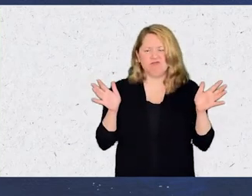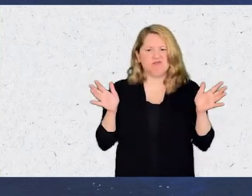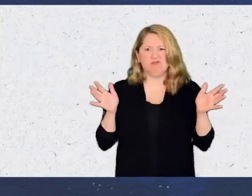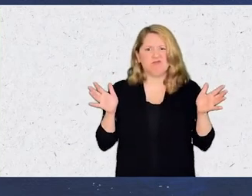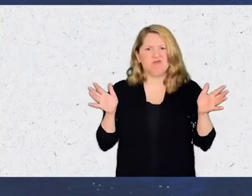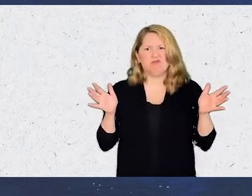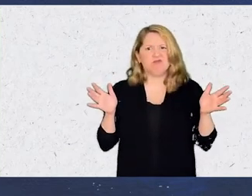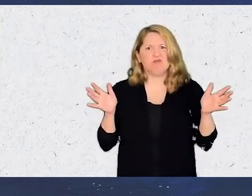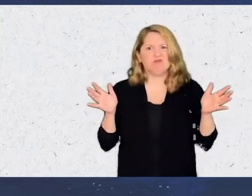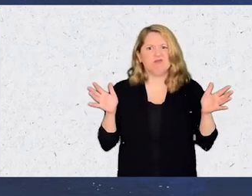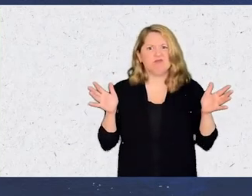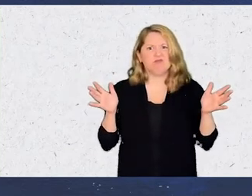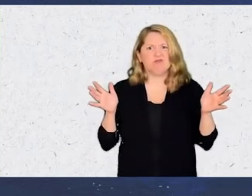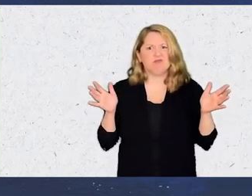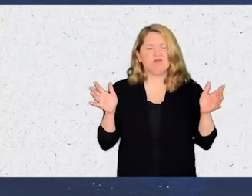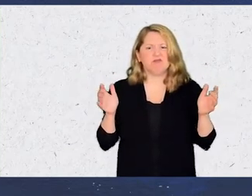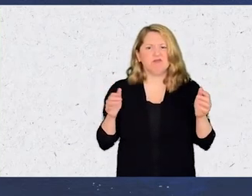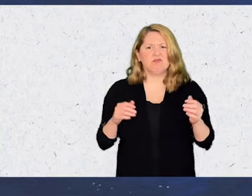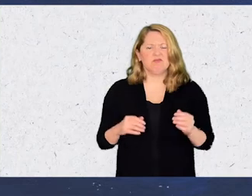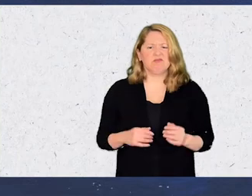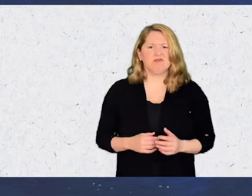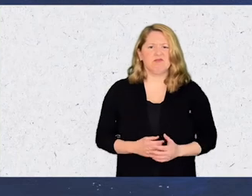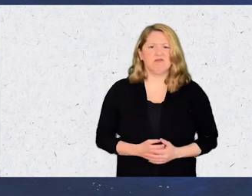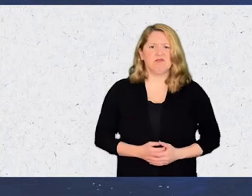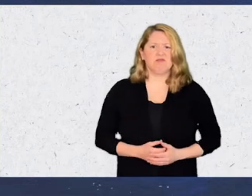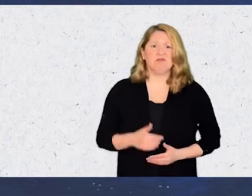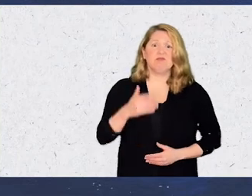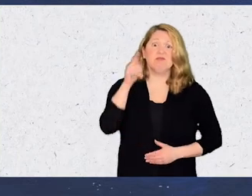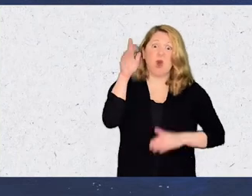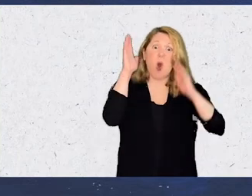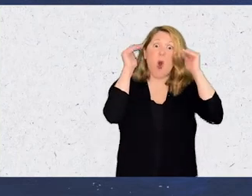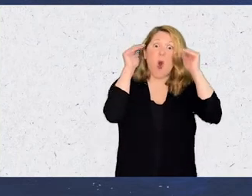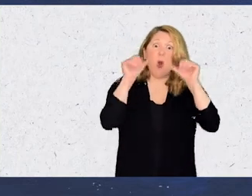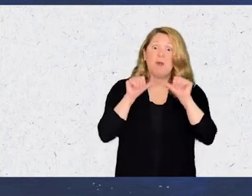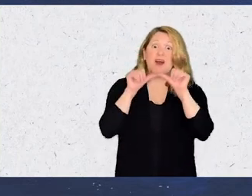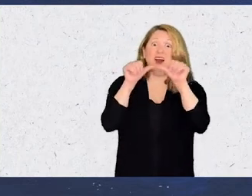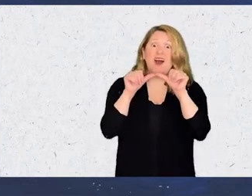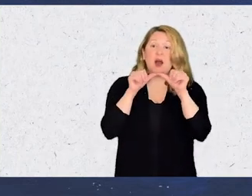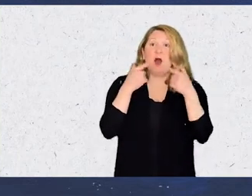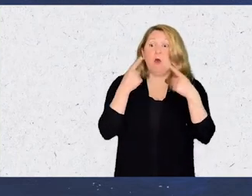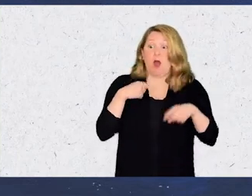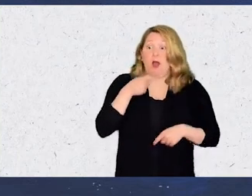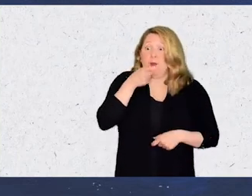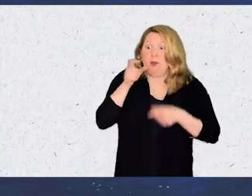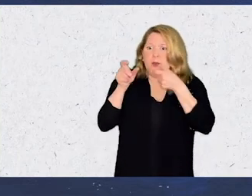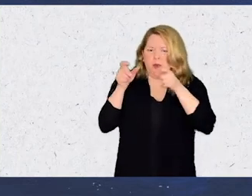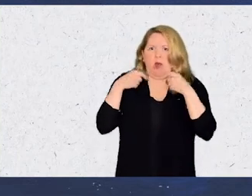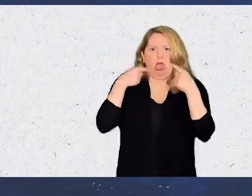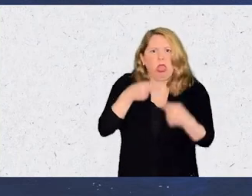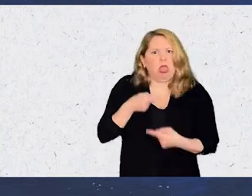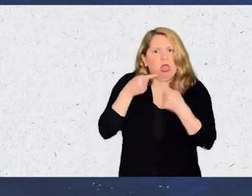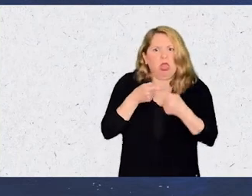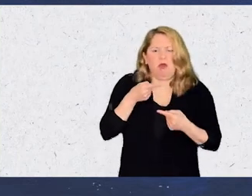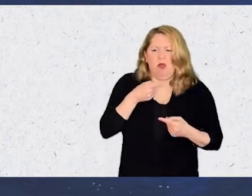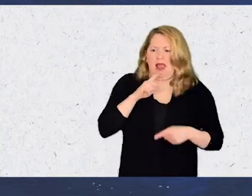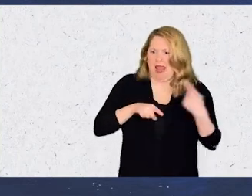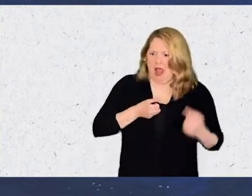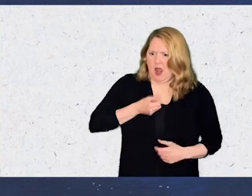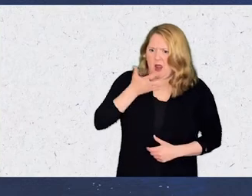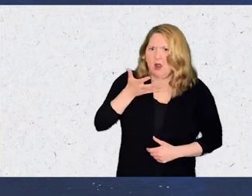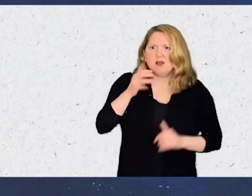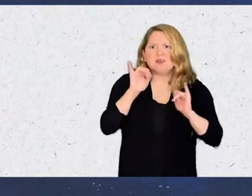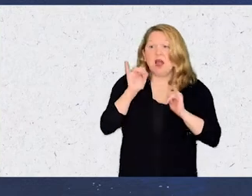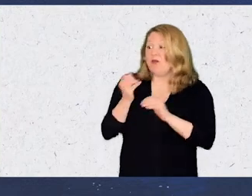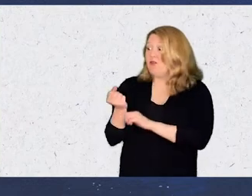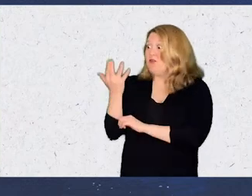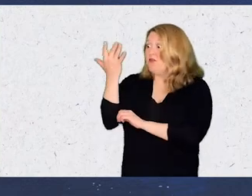curling into a smile. Hope kept my words smothered inside, like a fire unable to